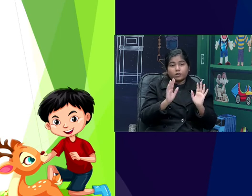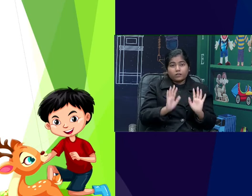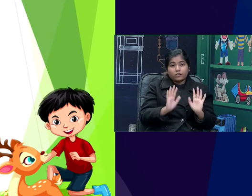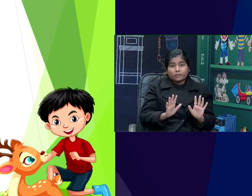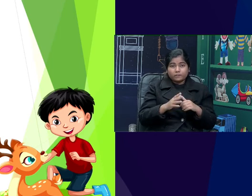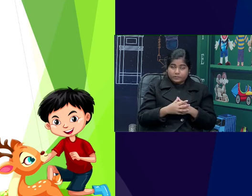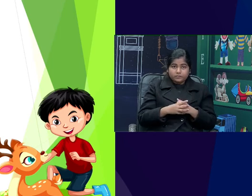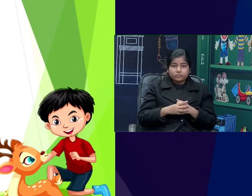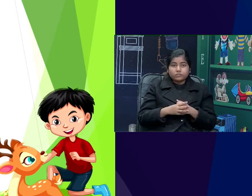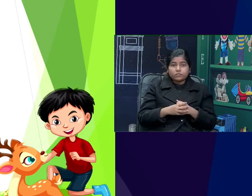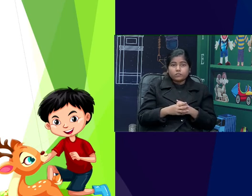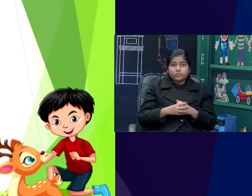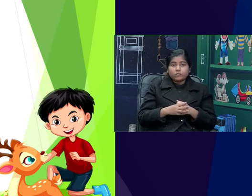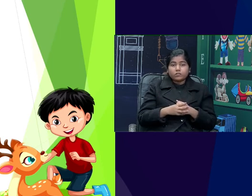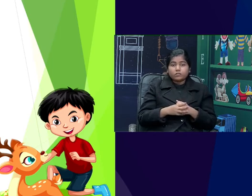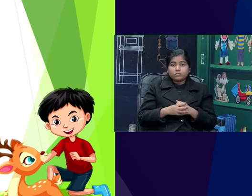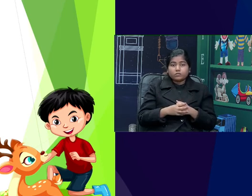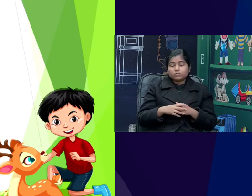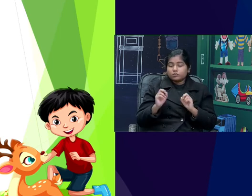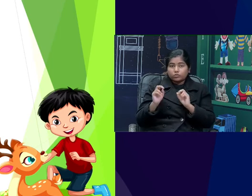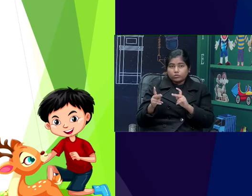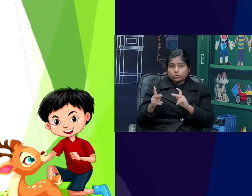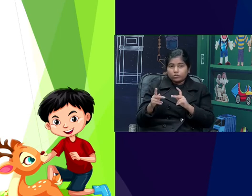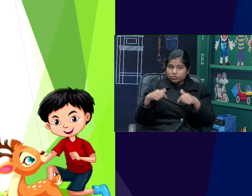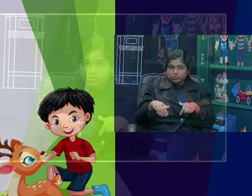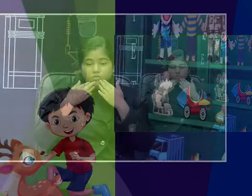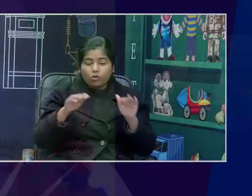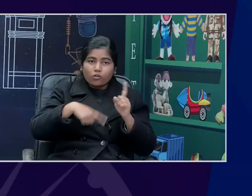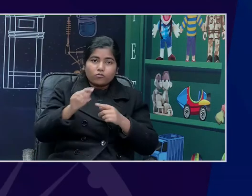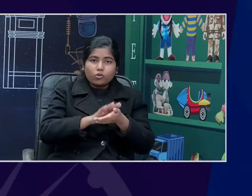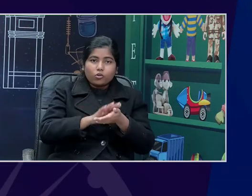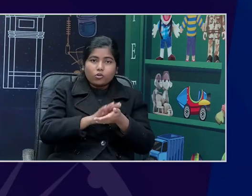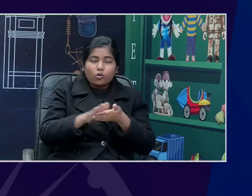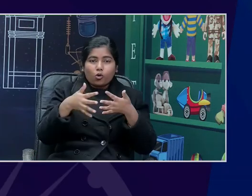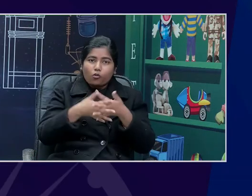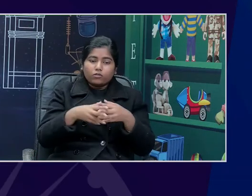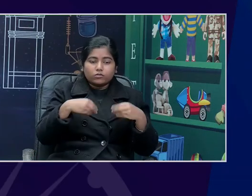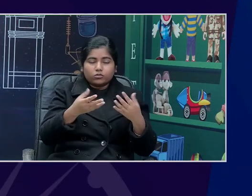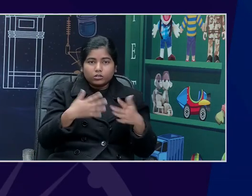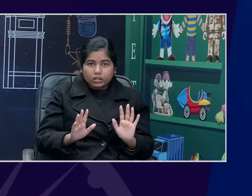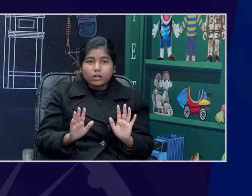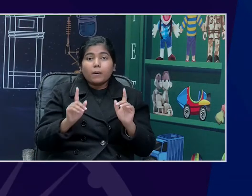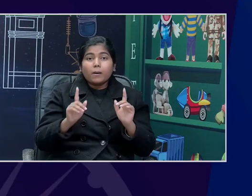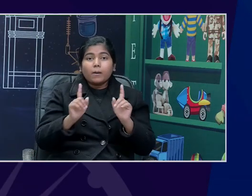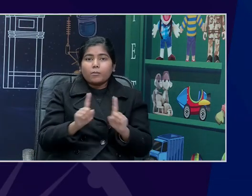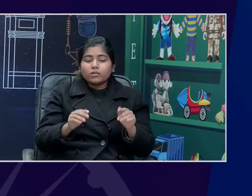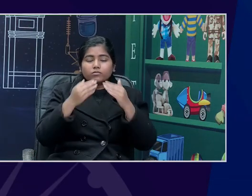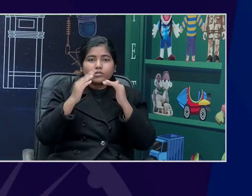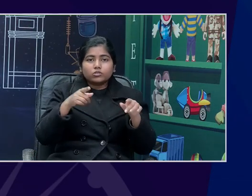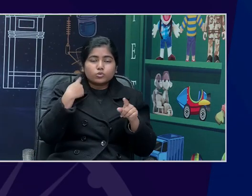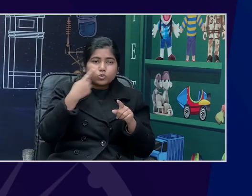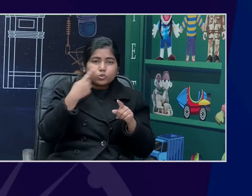lesson. Okay, ma'am. So, we have given this homework students. So, we given the students to late join,